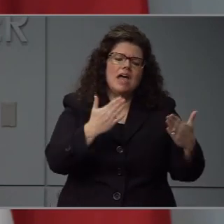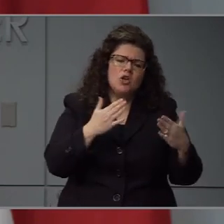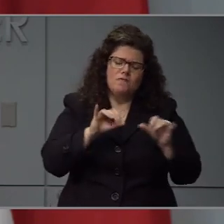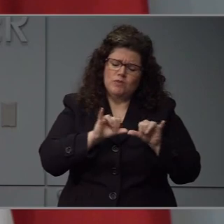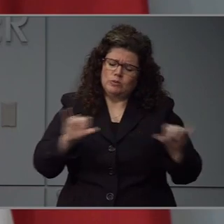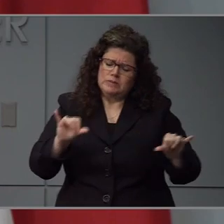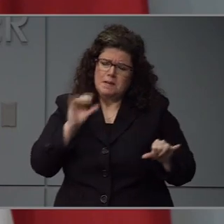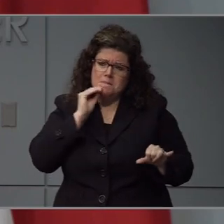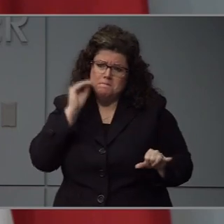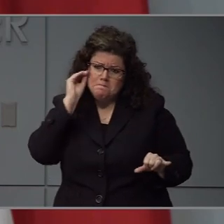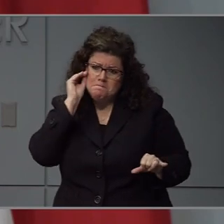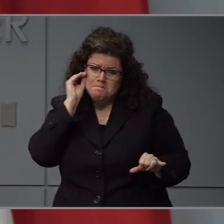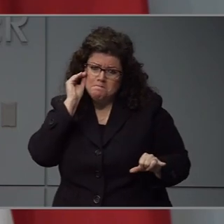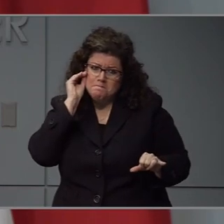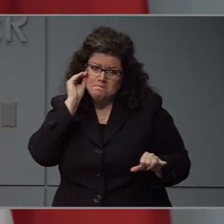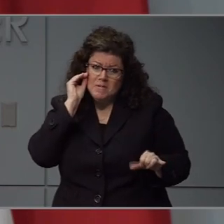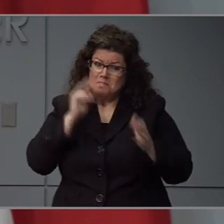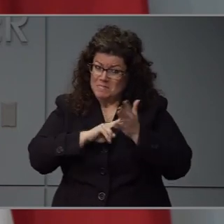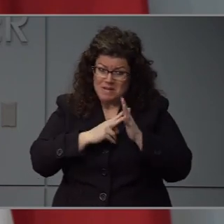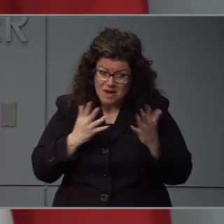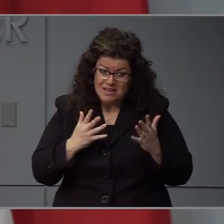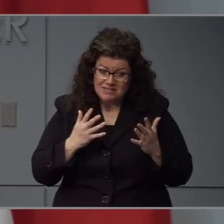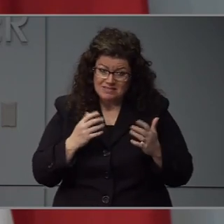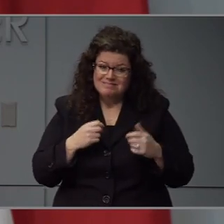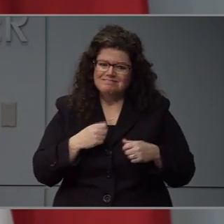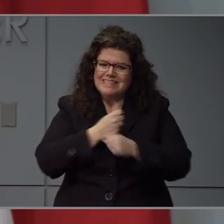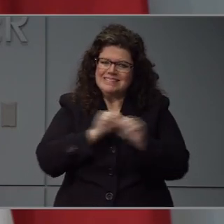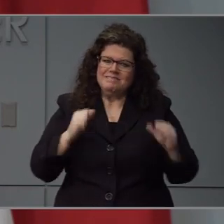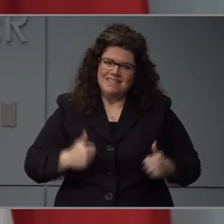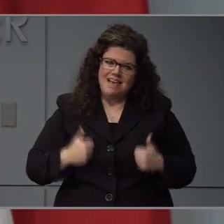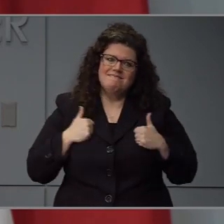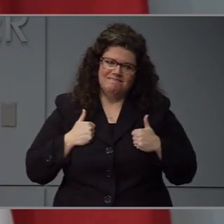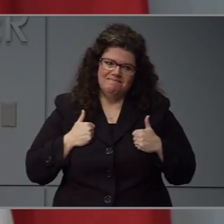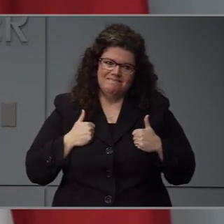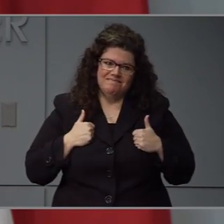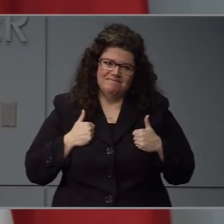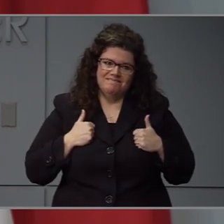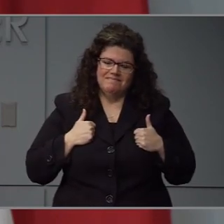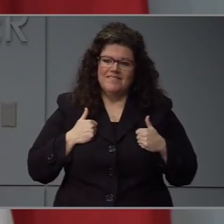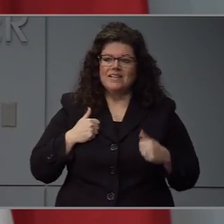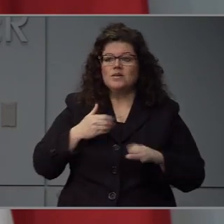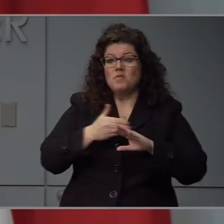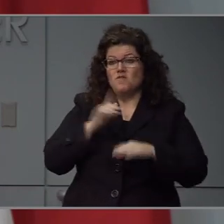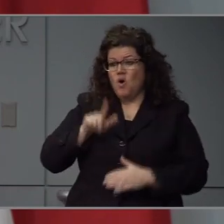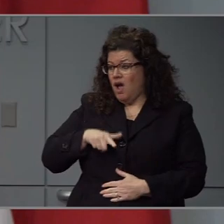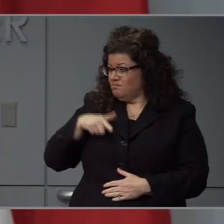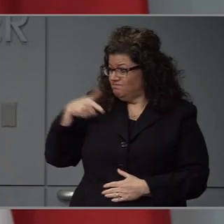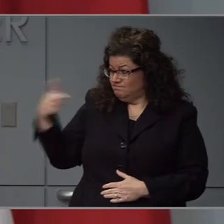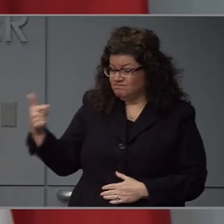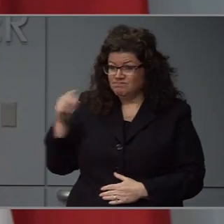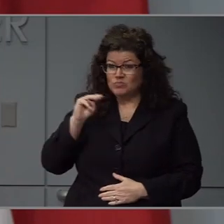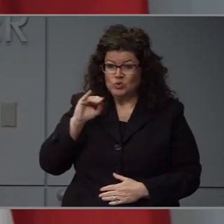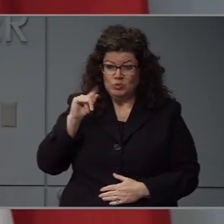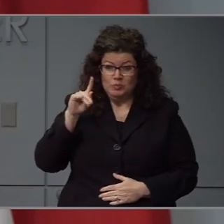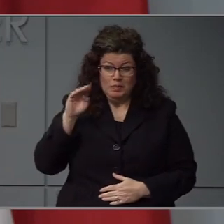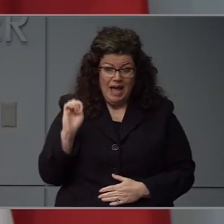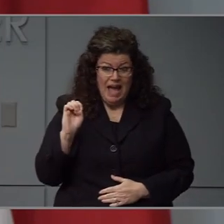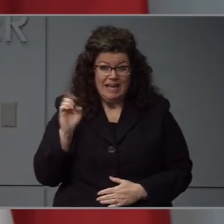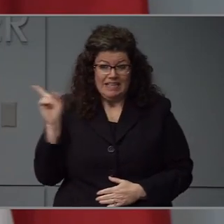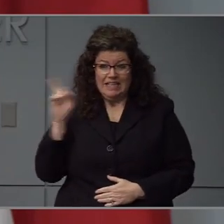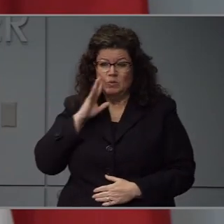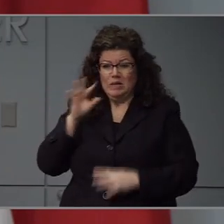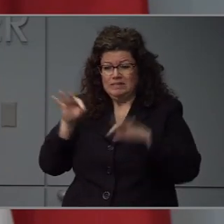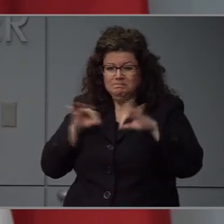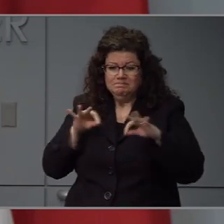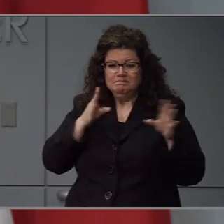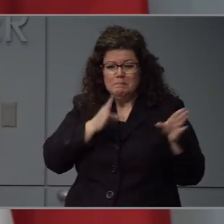and saving lives. And before I turn it over to Mike Spareberry for more about our medical surge planning